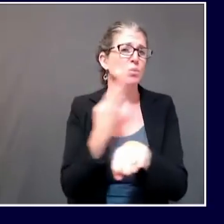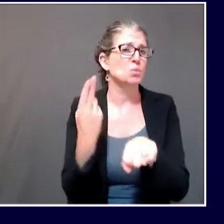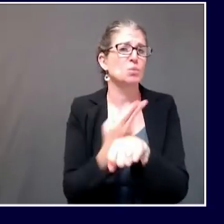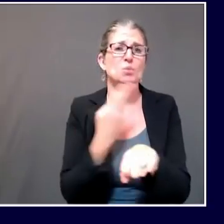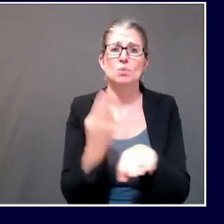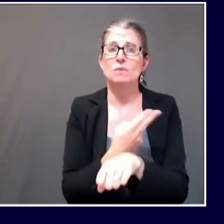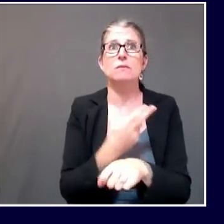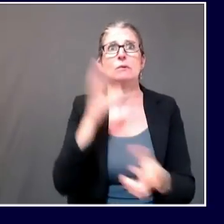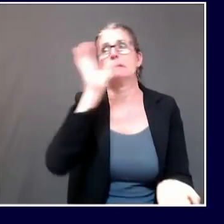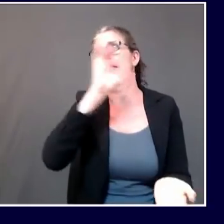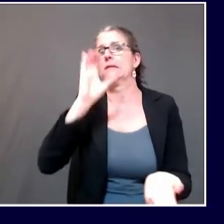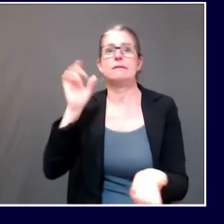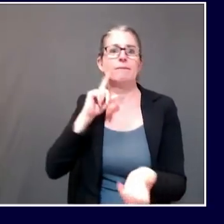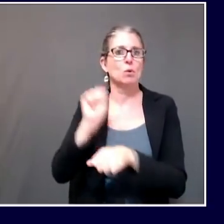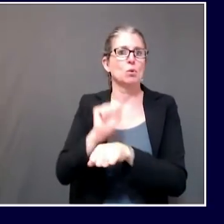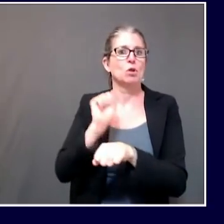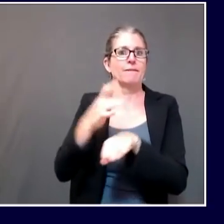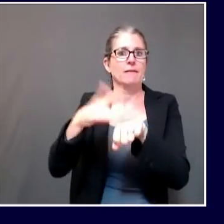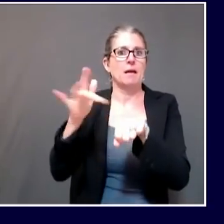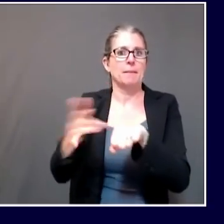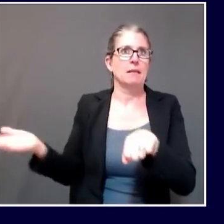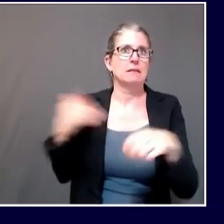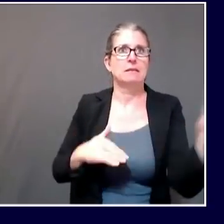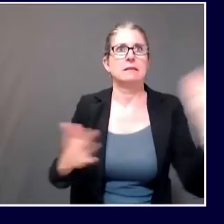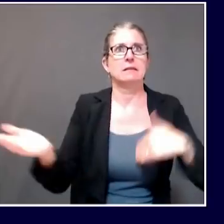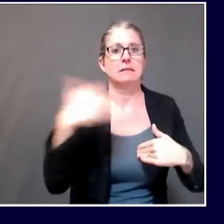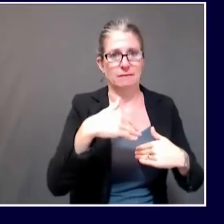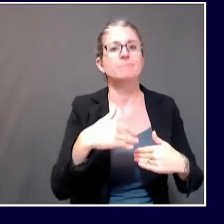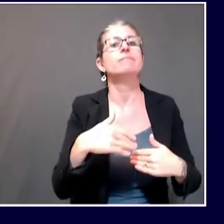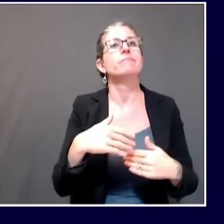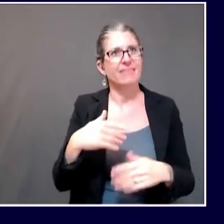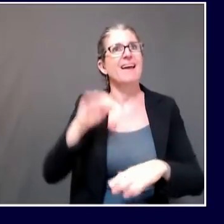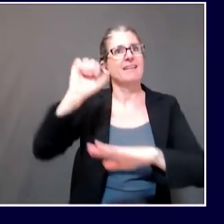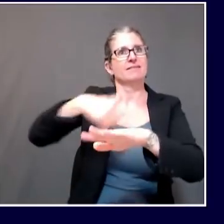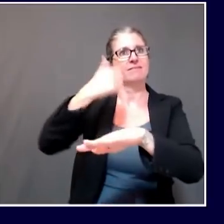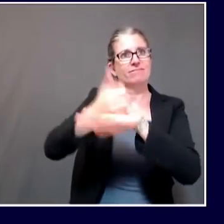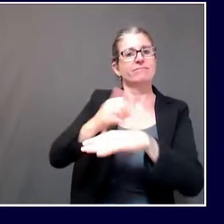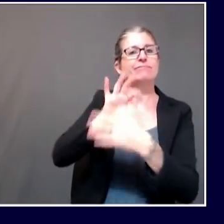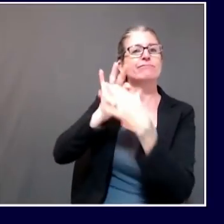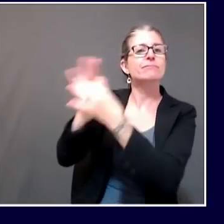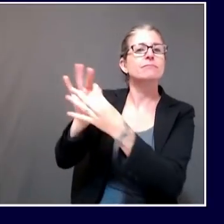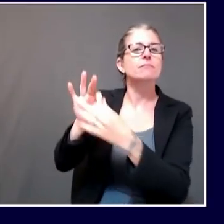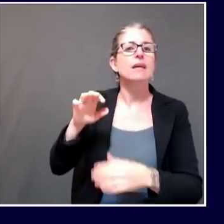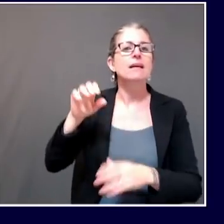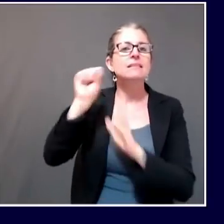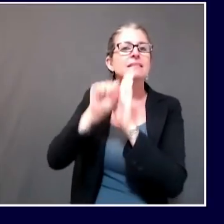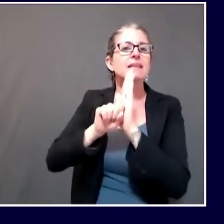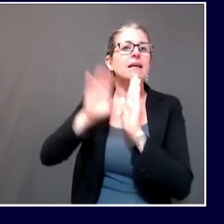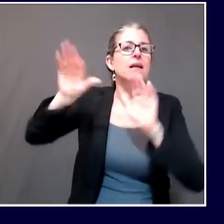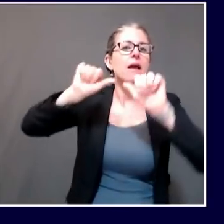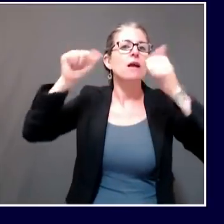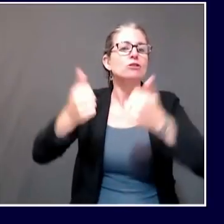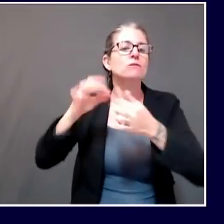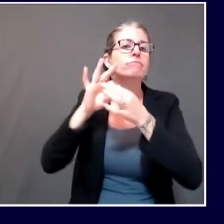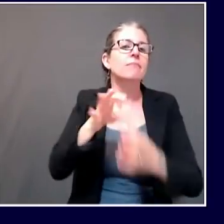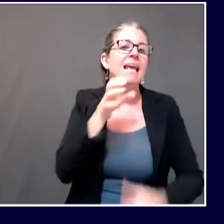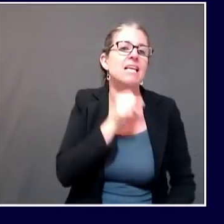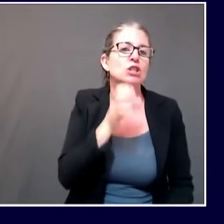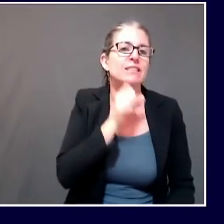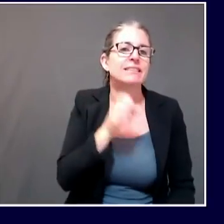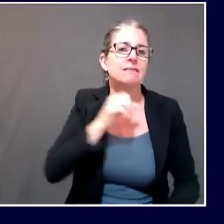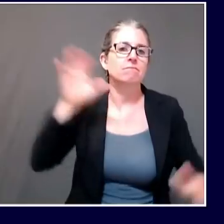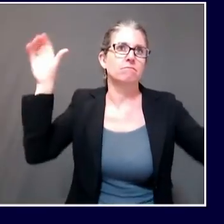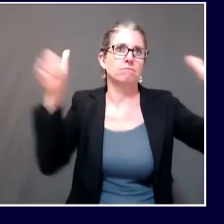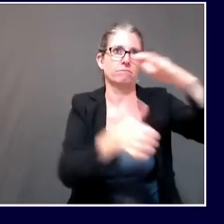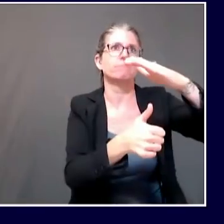organization of state aging and disability agencies. We expect to expand the portal to additional long-term care settings